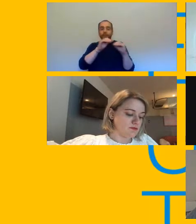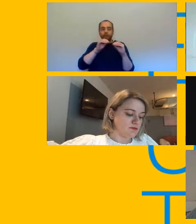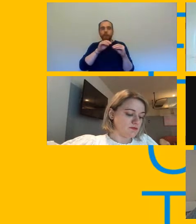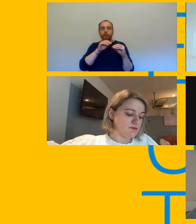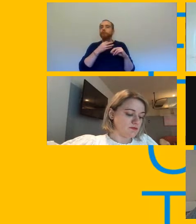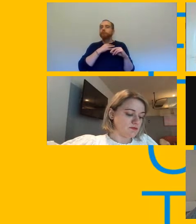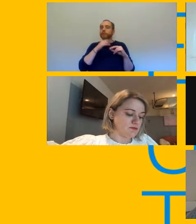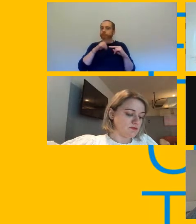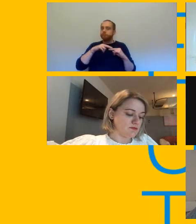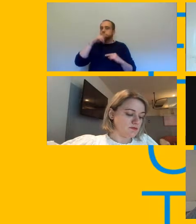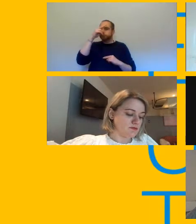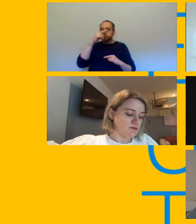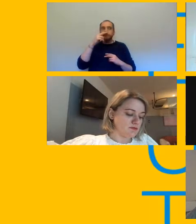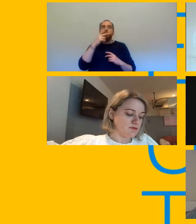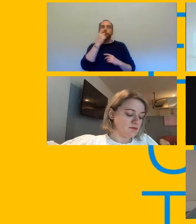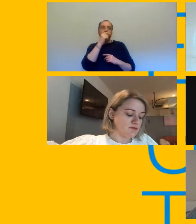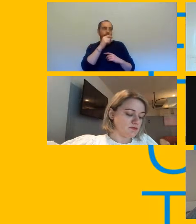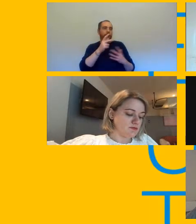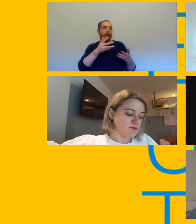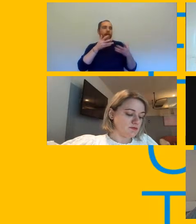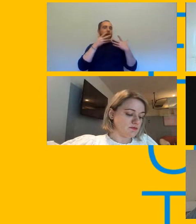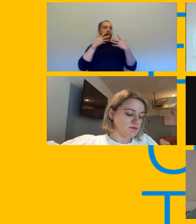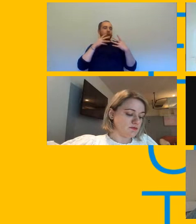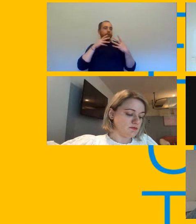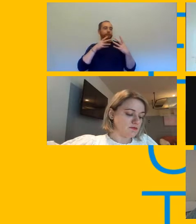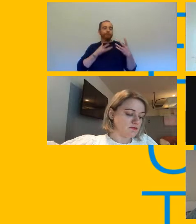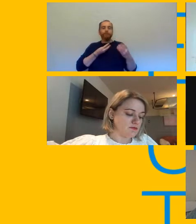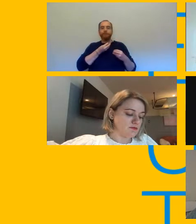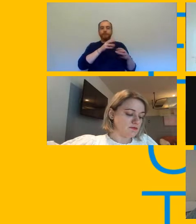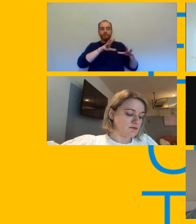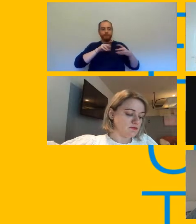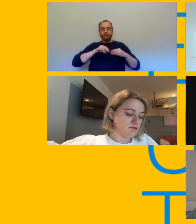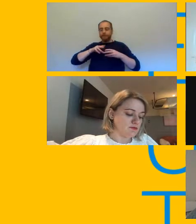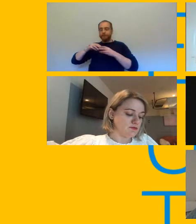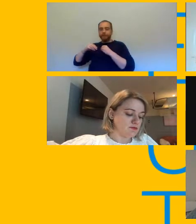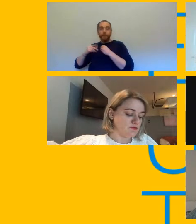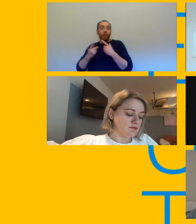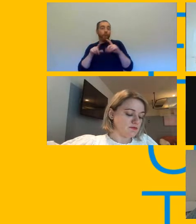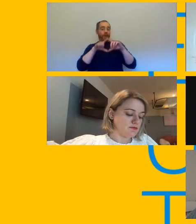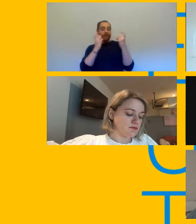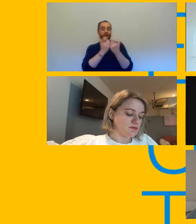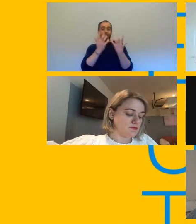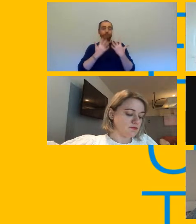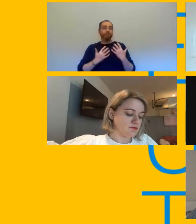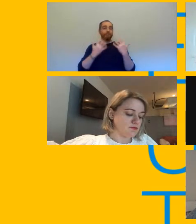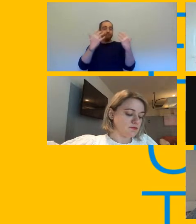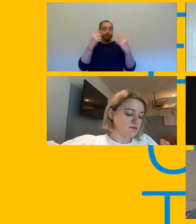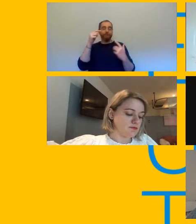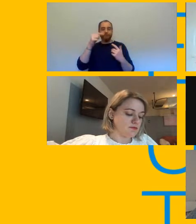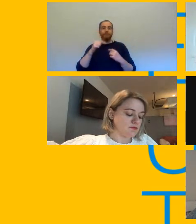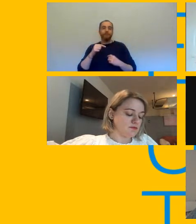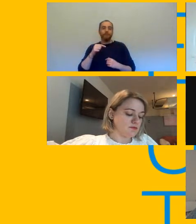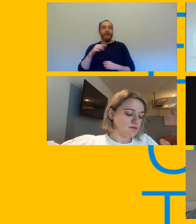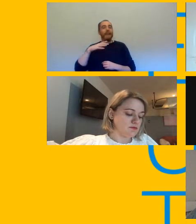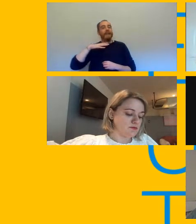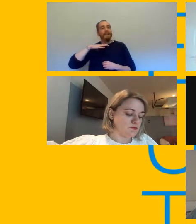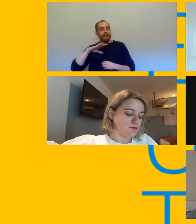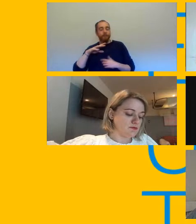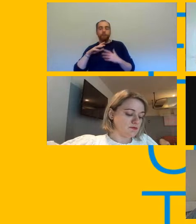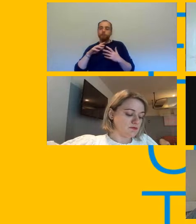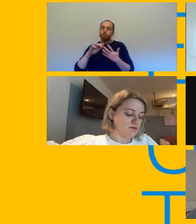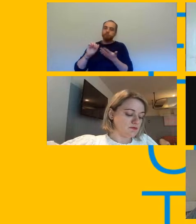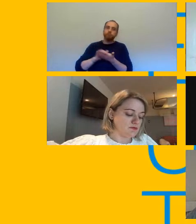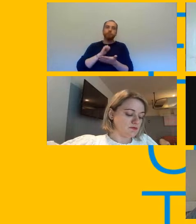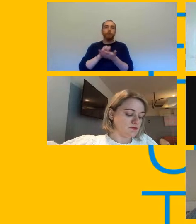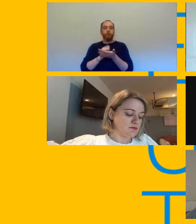ventilation it could be you know there's too many numbers in the classroom whatever it might be you have to have suitable controls in place